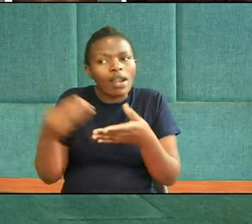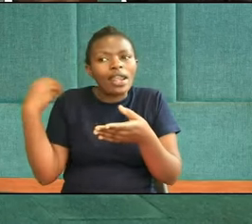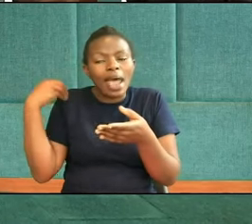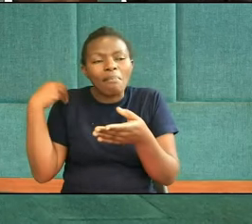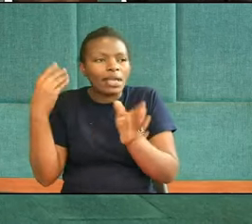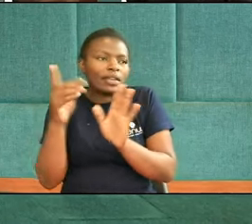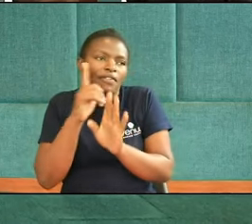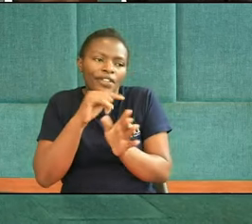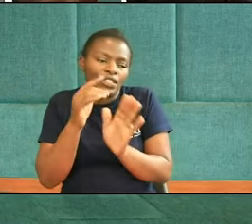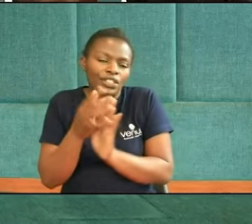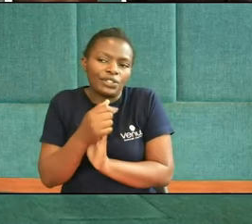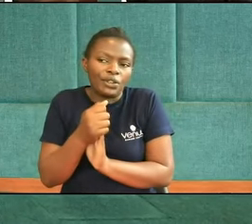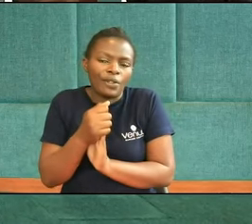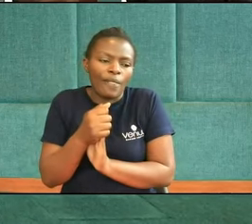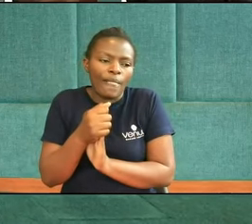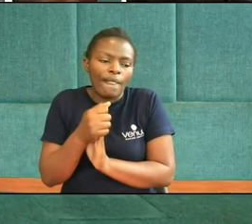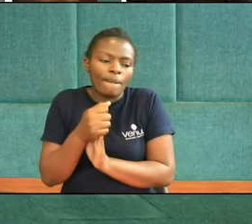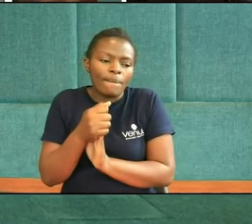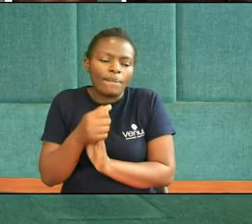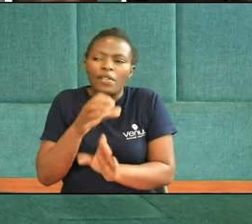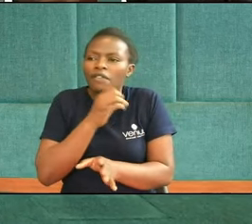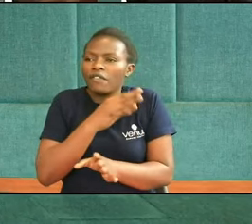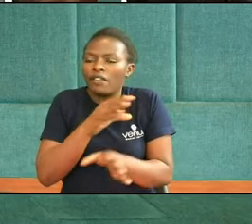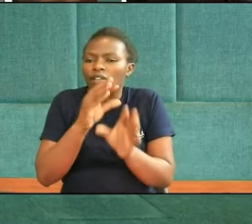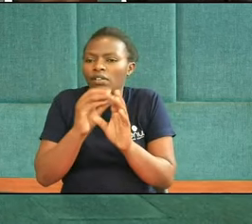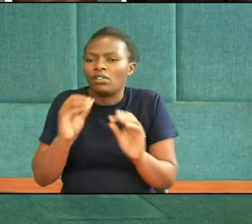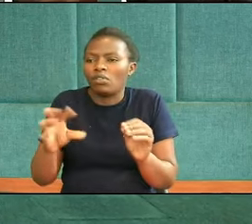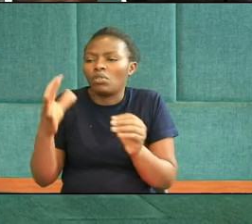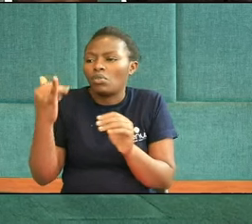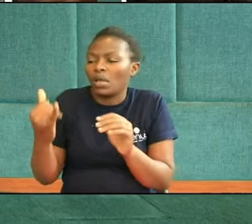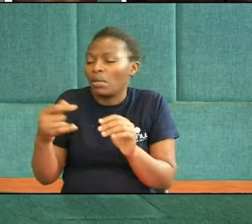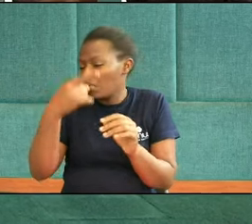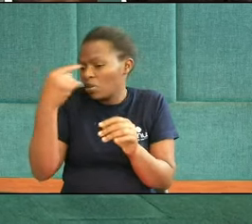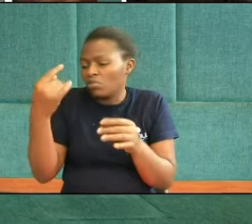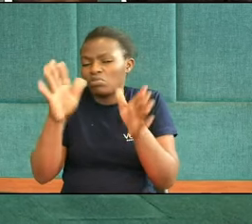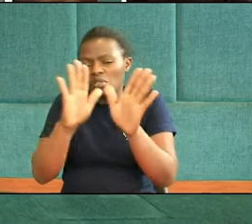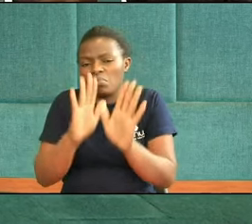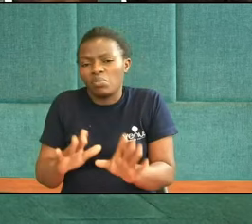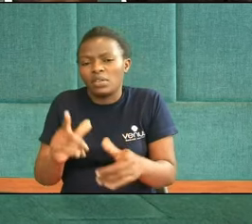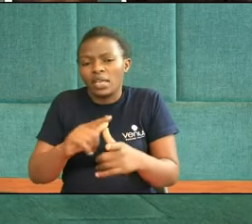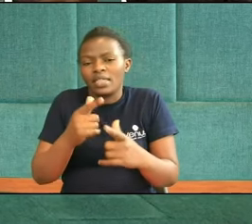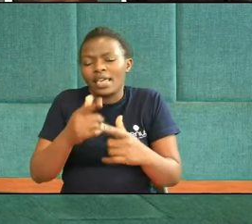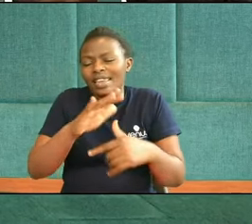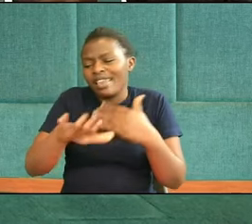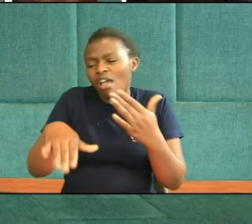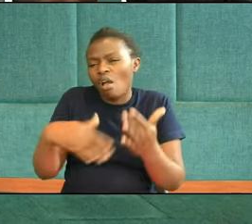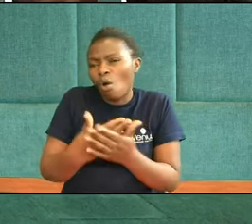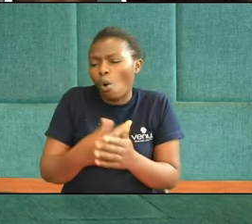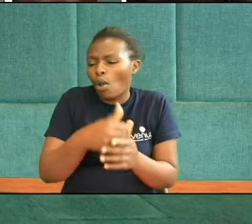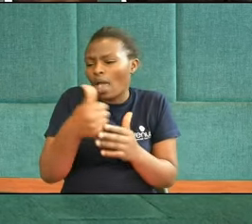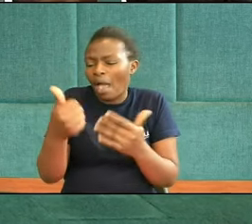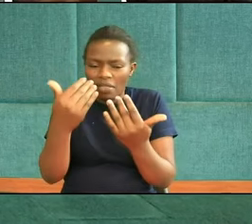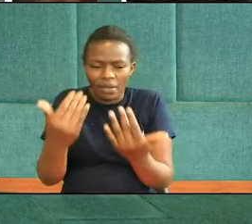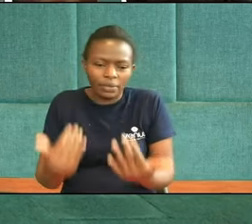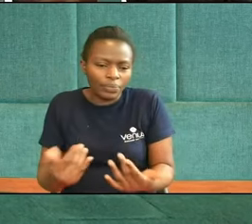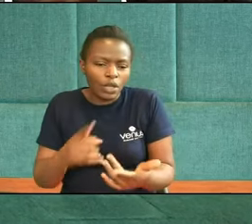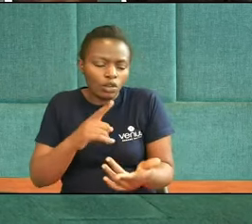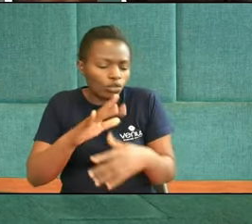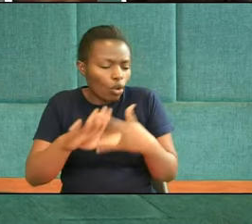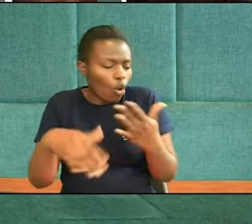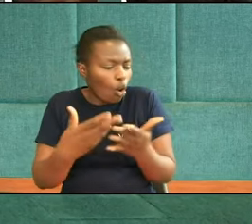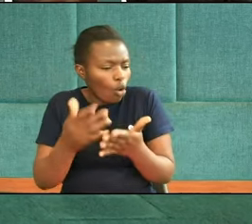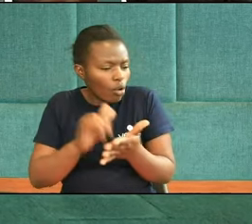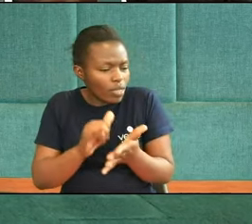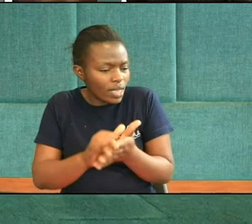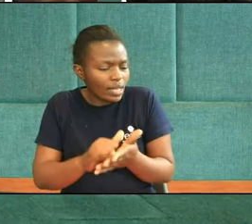Continue Fear not Therefore you are Of more value Than many sparrows So everyone Who acknowledges